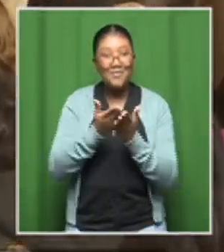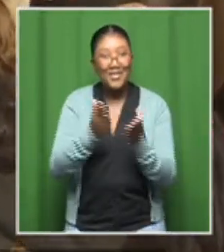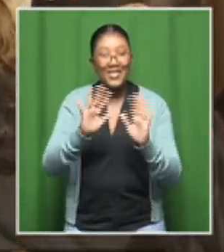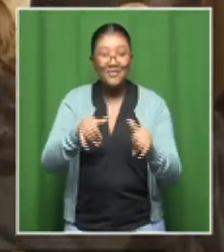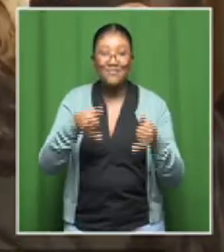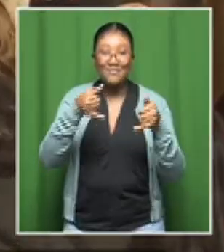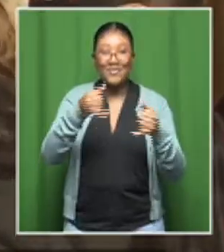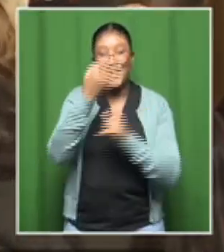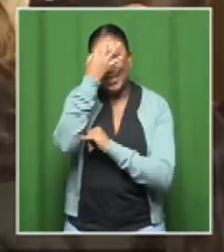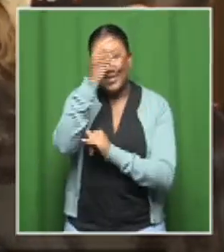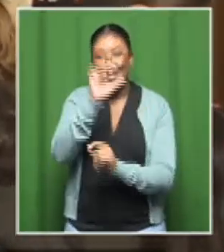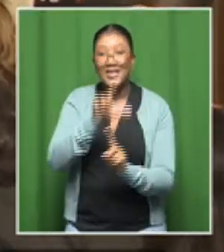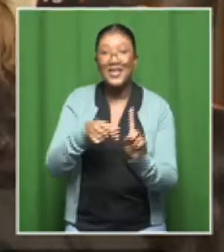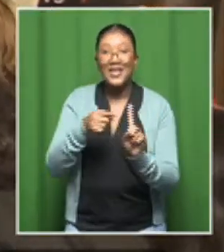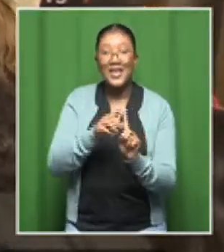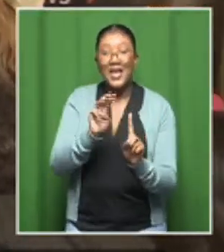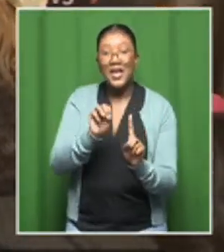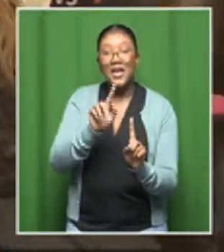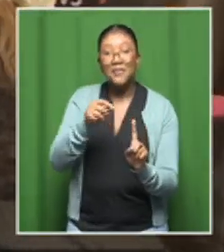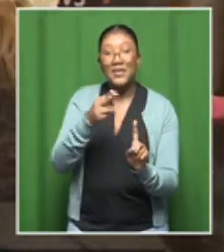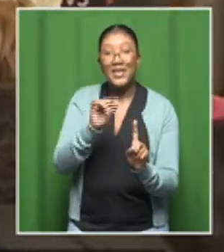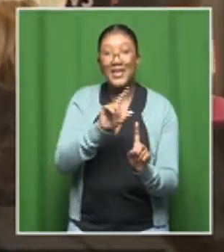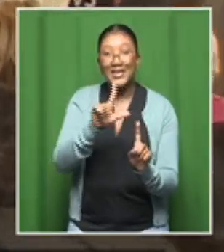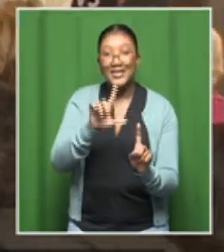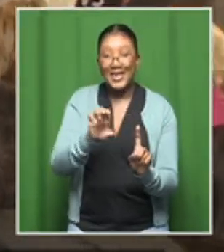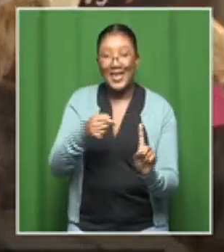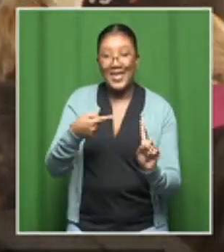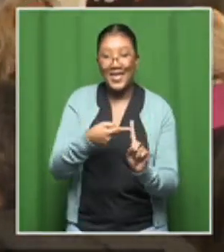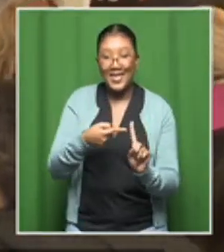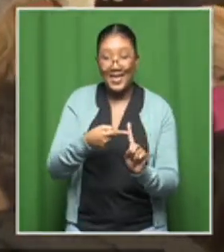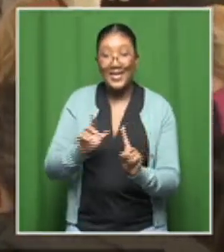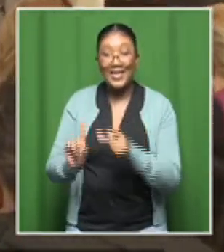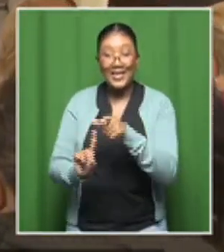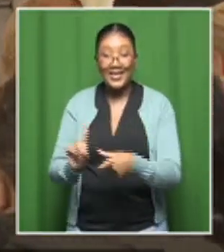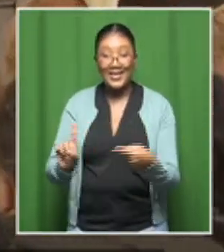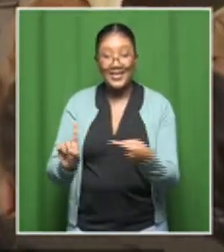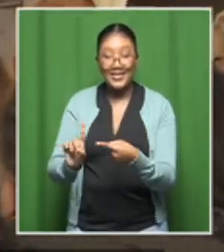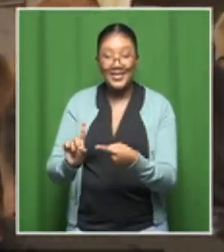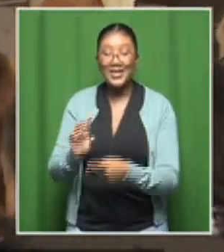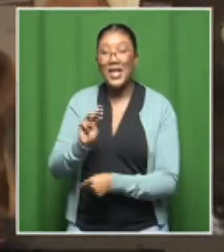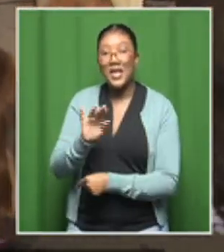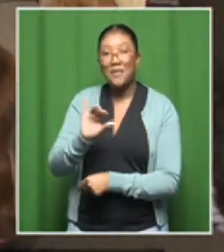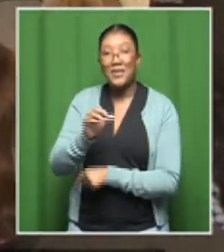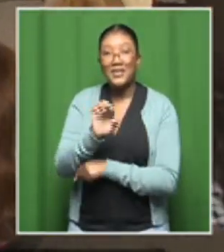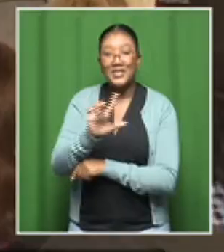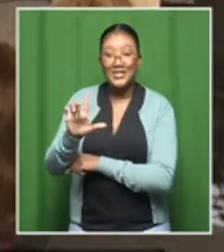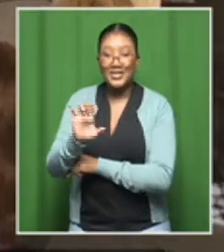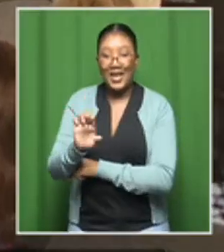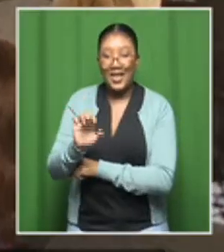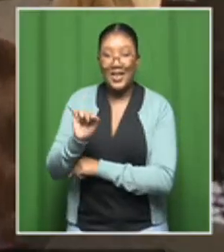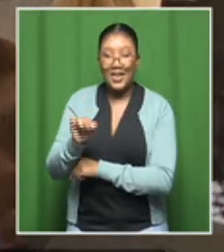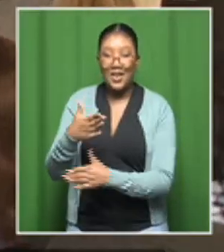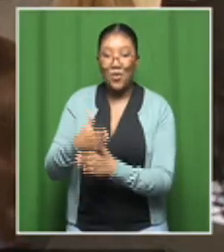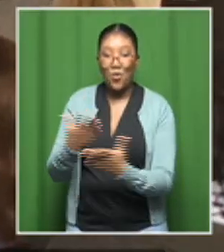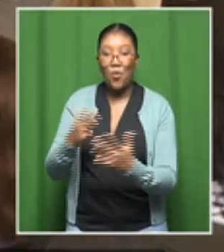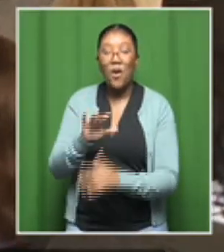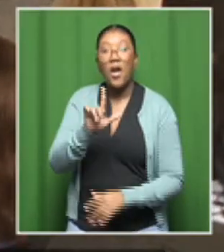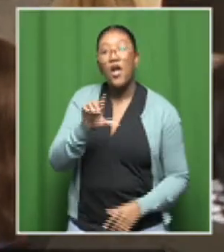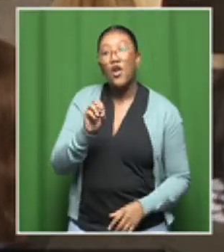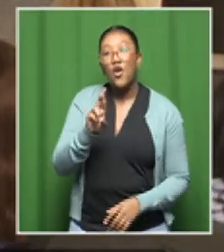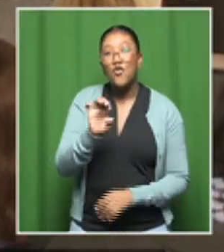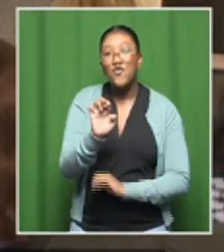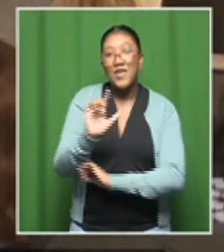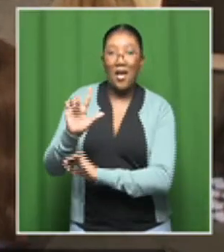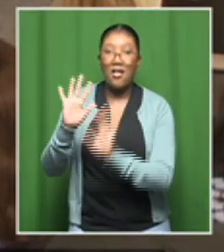Professor Zlungile Mkize-Kwichana and next to her, of course, is Michelle Hololo from L'Oreal. Now,